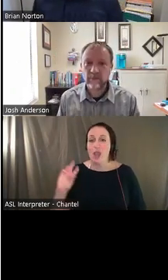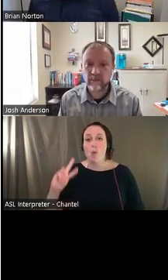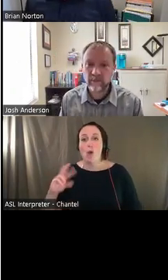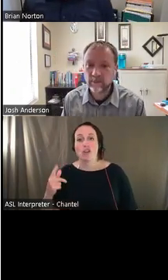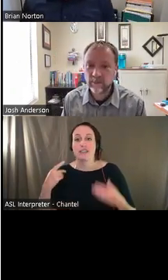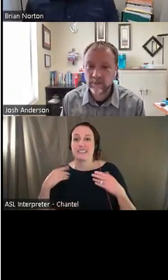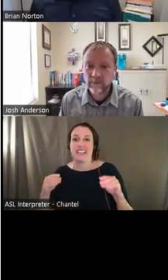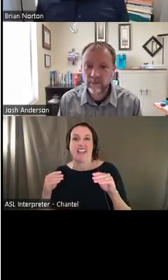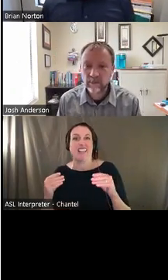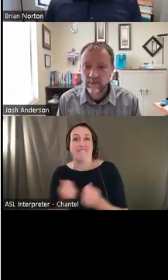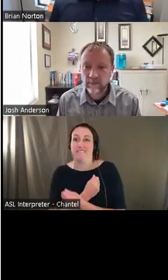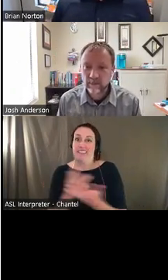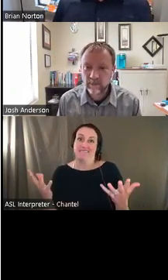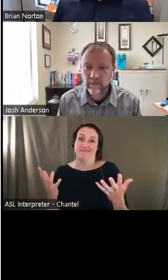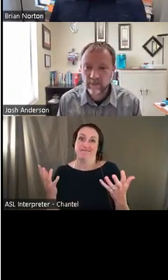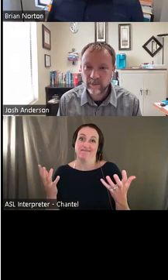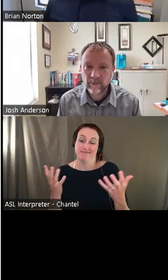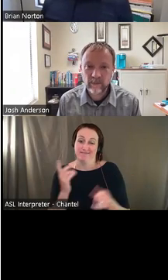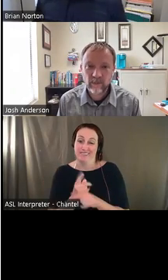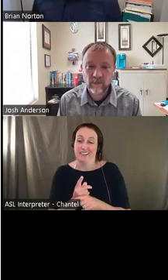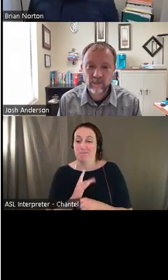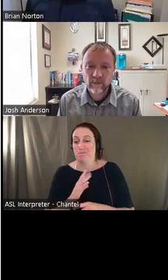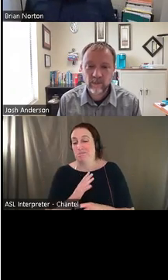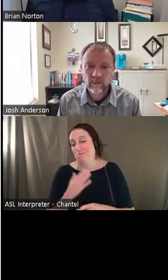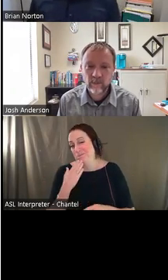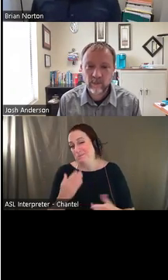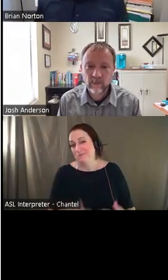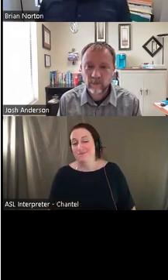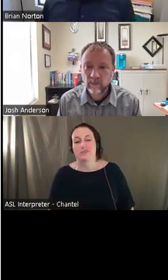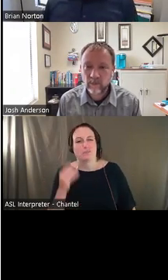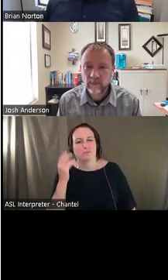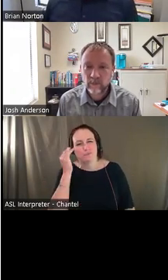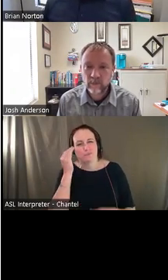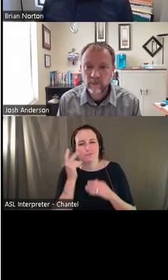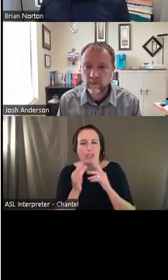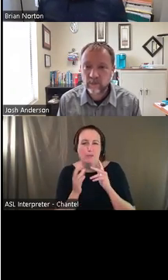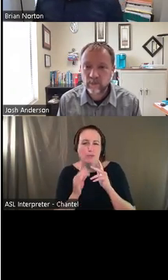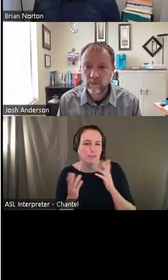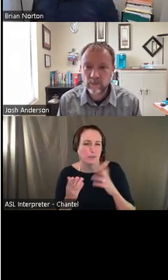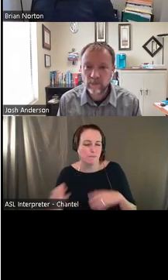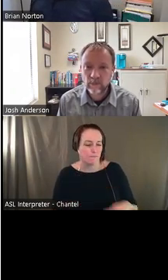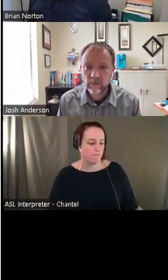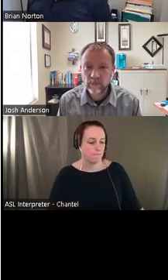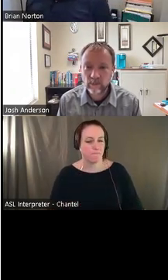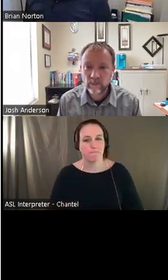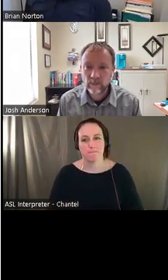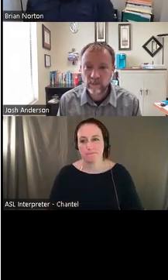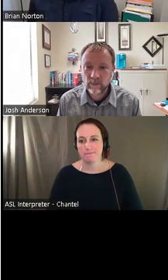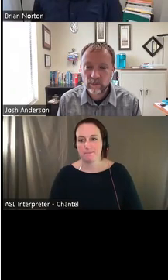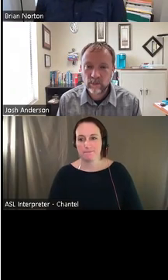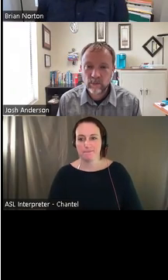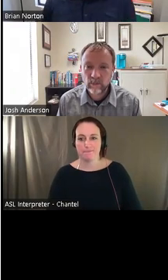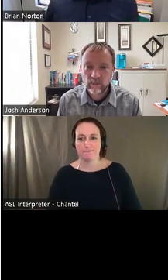everything, right? Think about that a little bit. What are some things that folks might be able to use that are